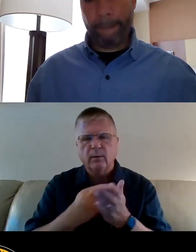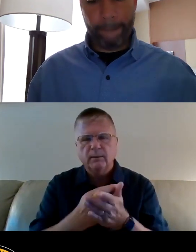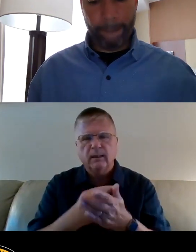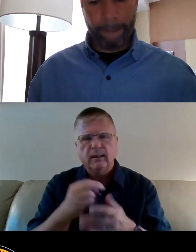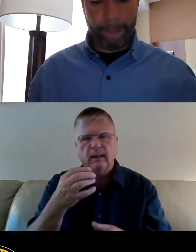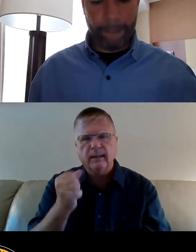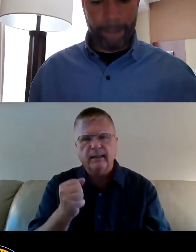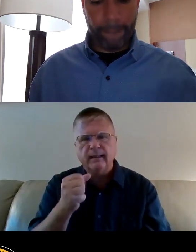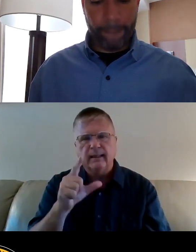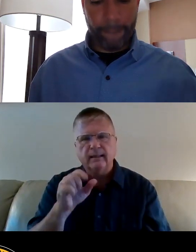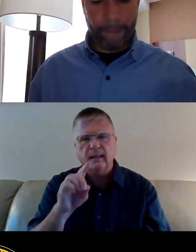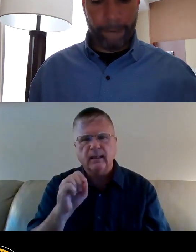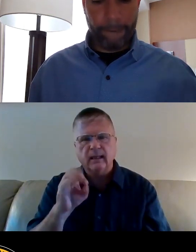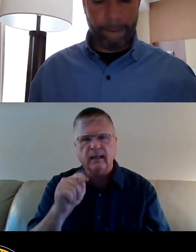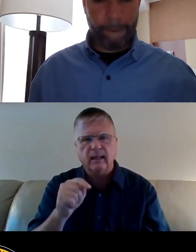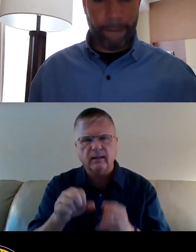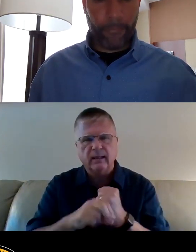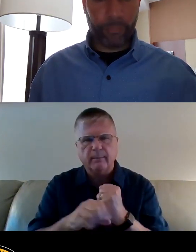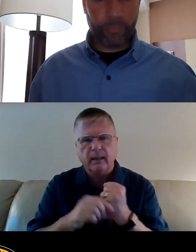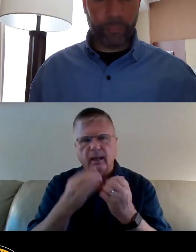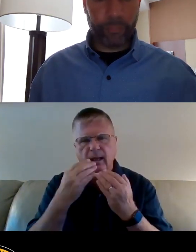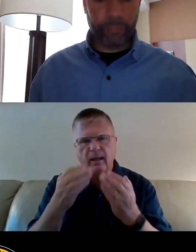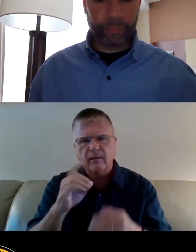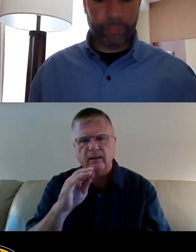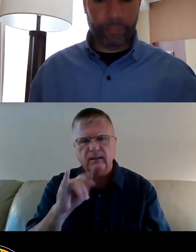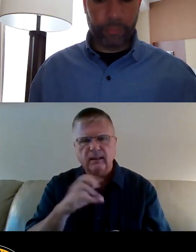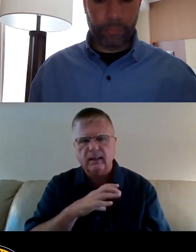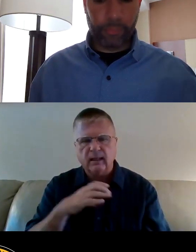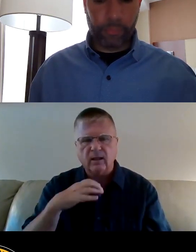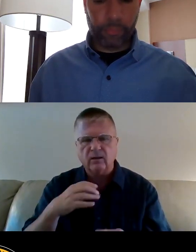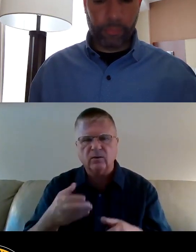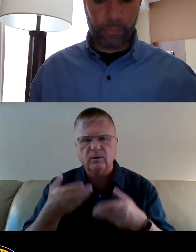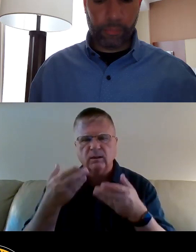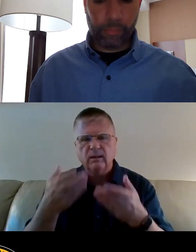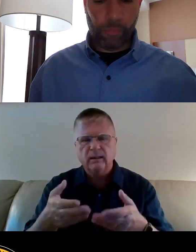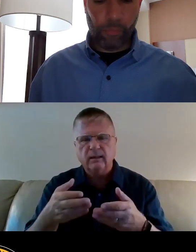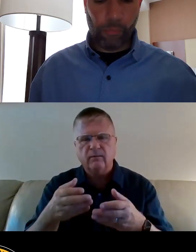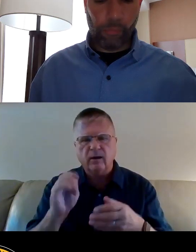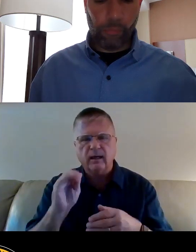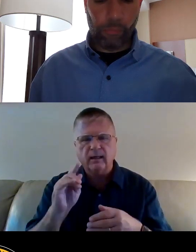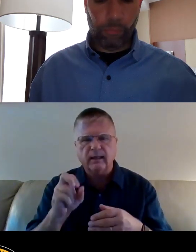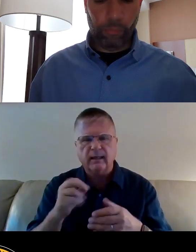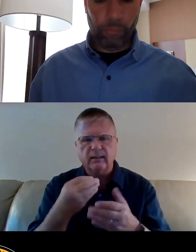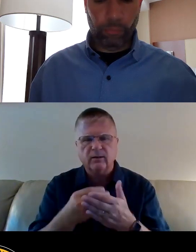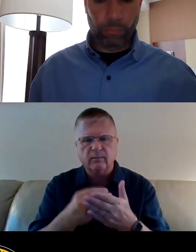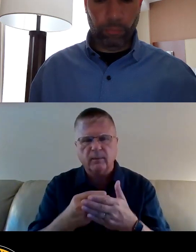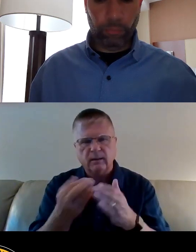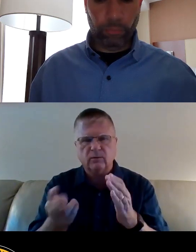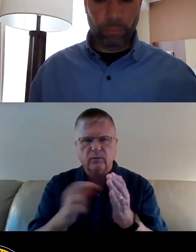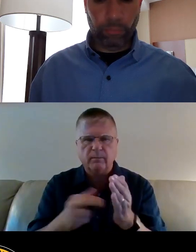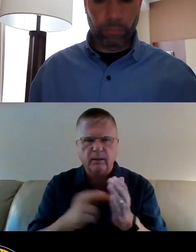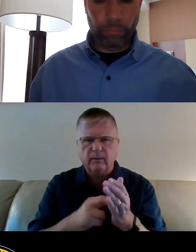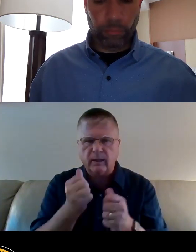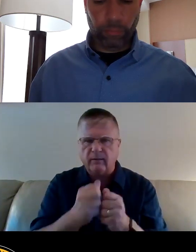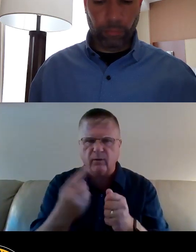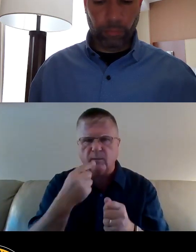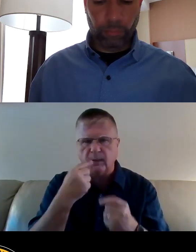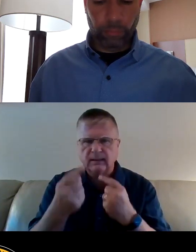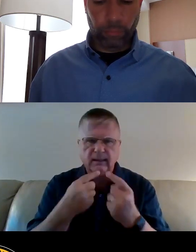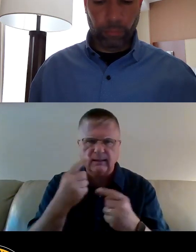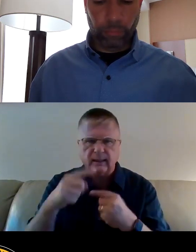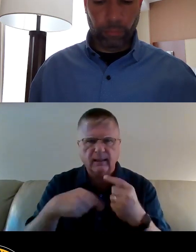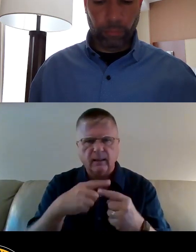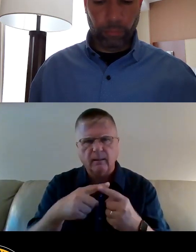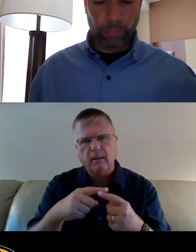and I'd like to thank city council for allowing us to provide input on the allocation of ARPA funds. would like to echo what everyone has been saying about the